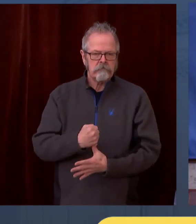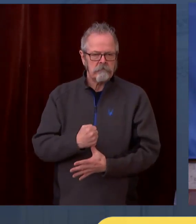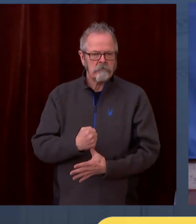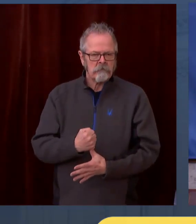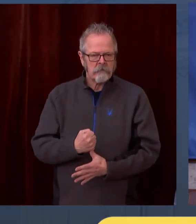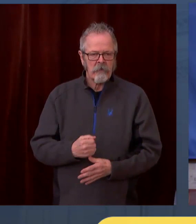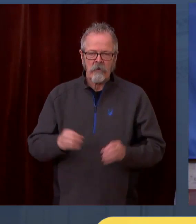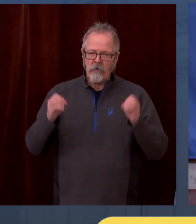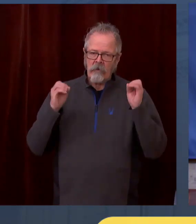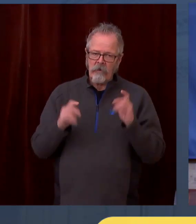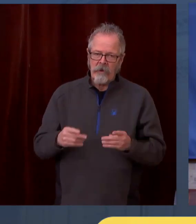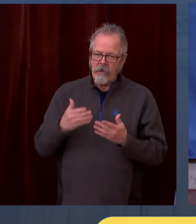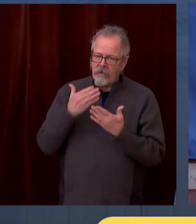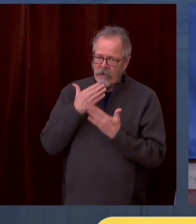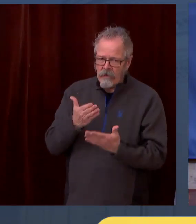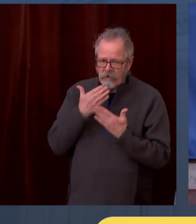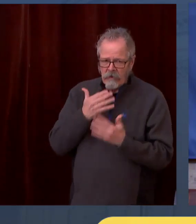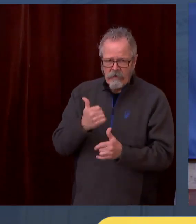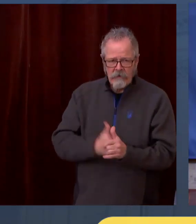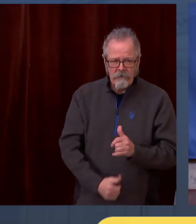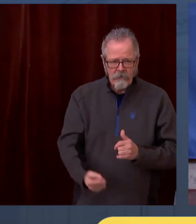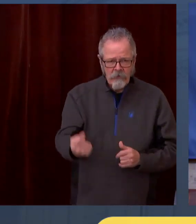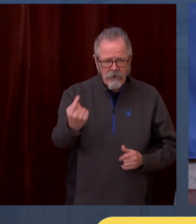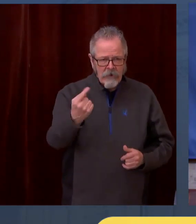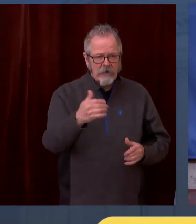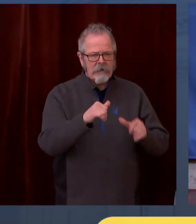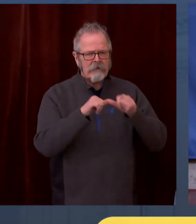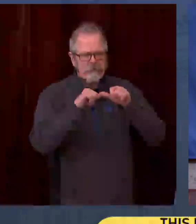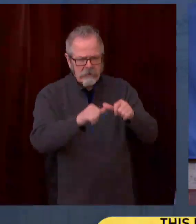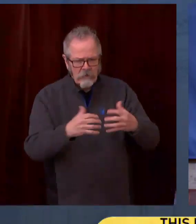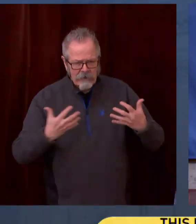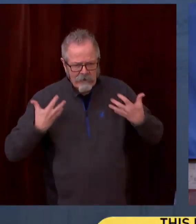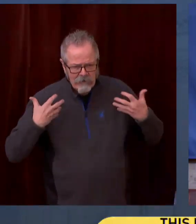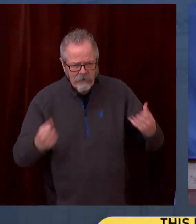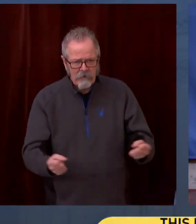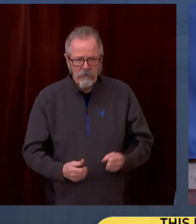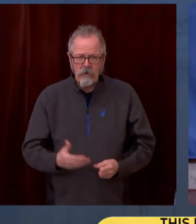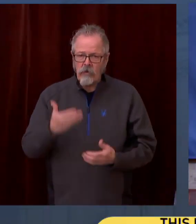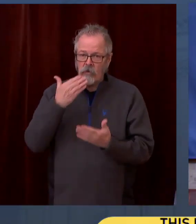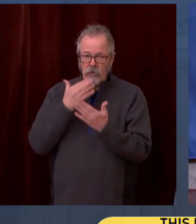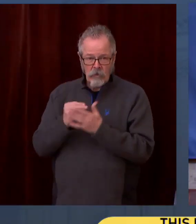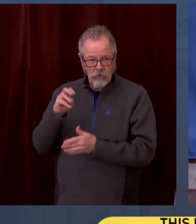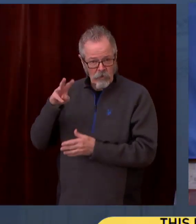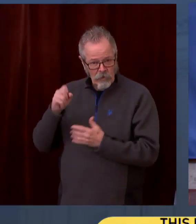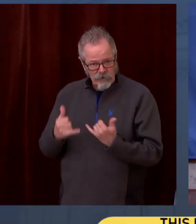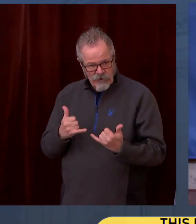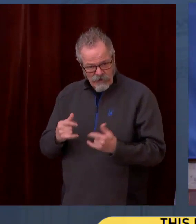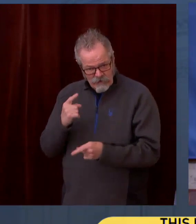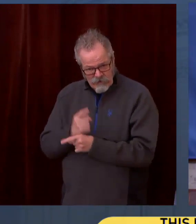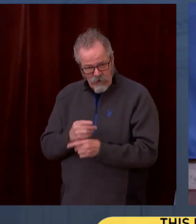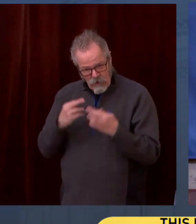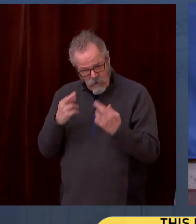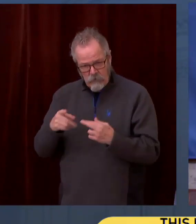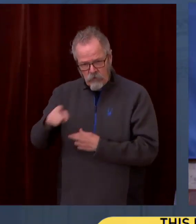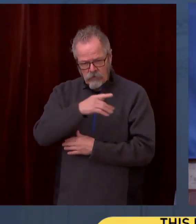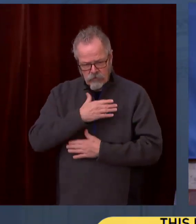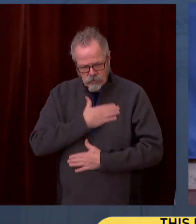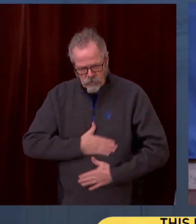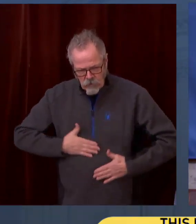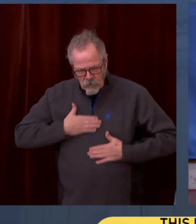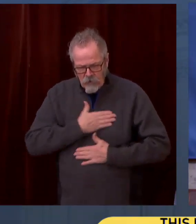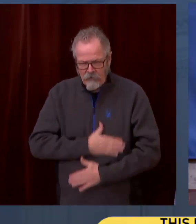everyone. And please be healthy. And I hope you'll enjoy some good news today. We had quite a bit of good news and hope people enjoy it. Take care.